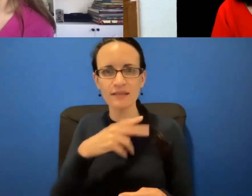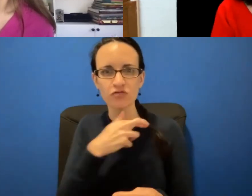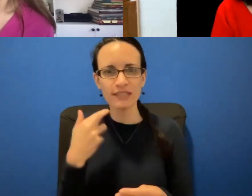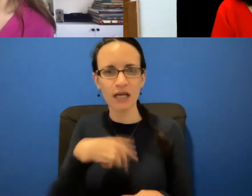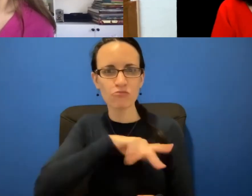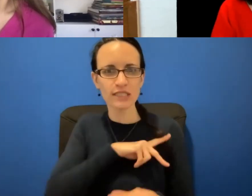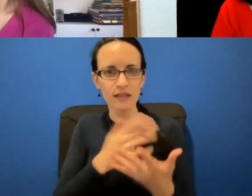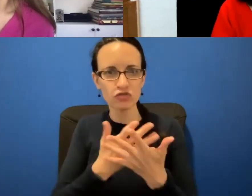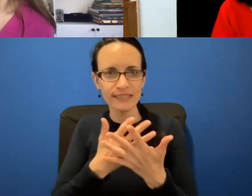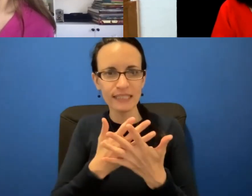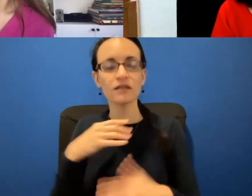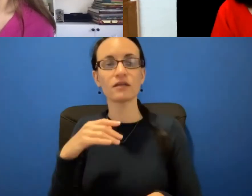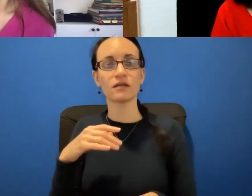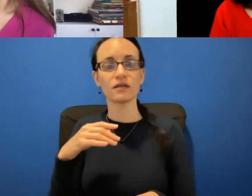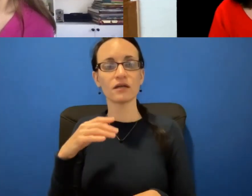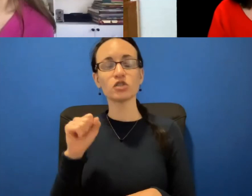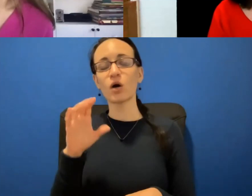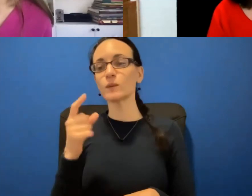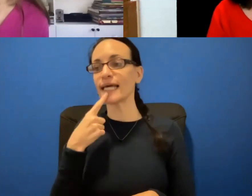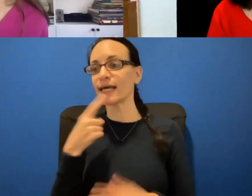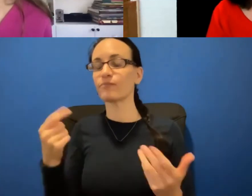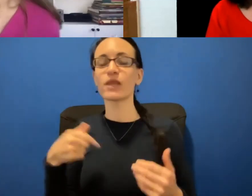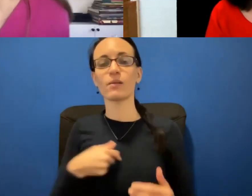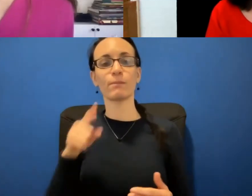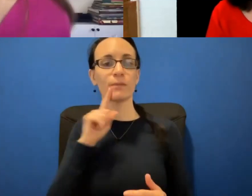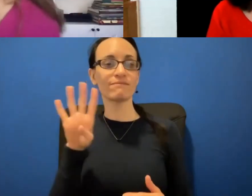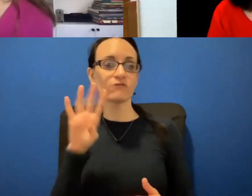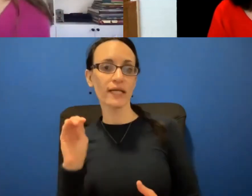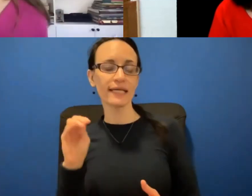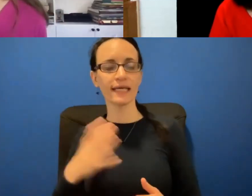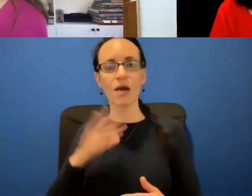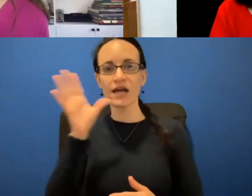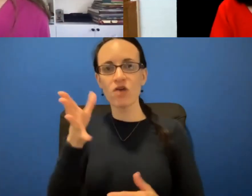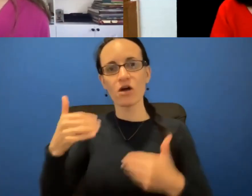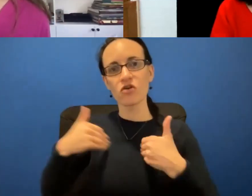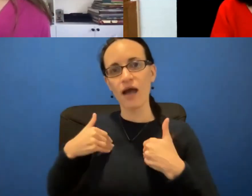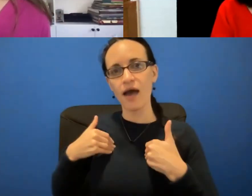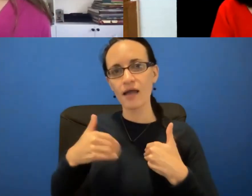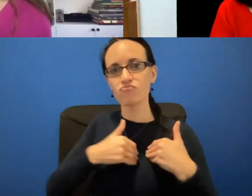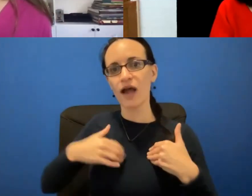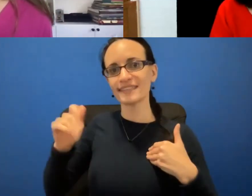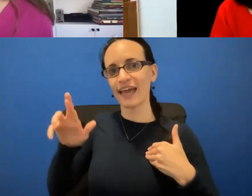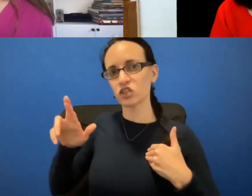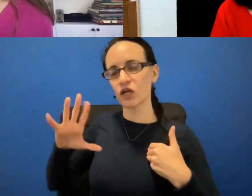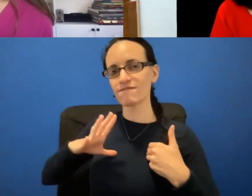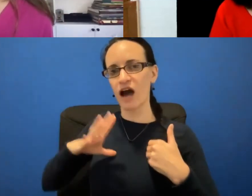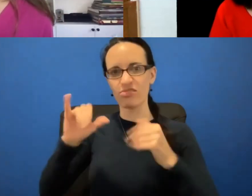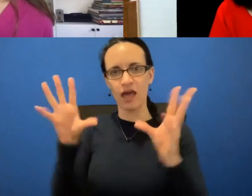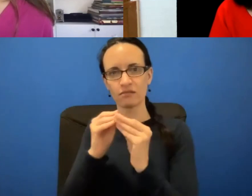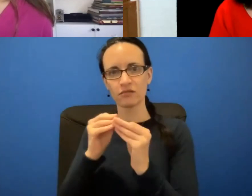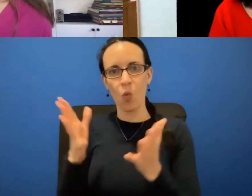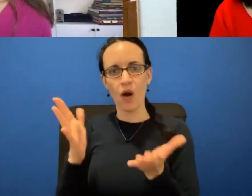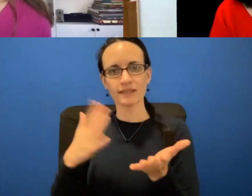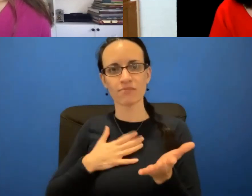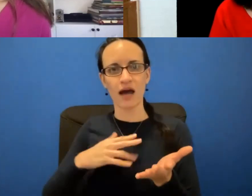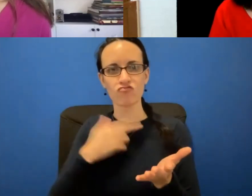is instead of saying, well, I'm 40 and, you know, my grandmother had breast cancer. What's my risk? What's are using